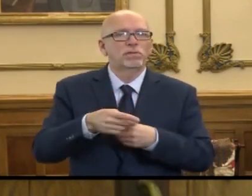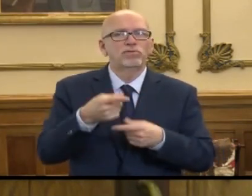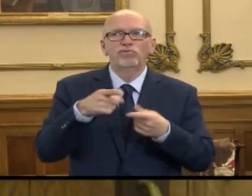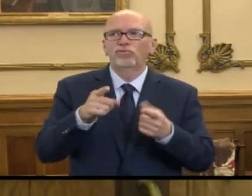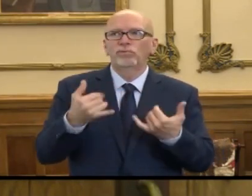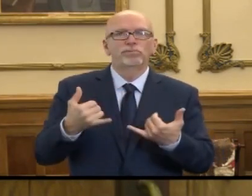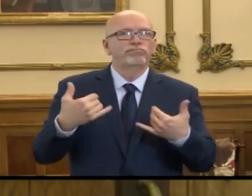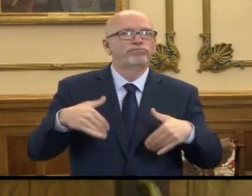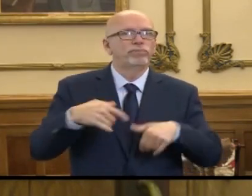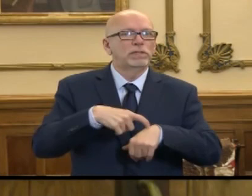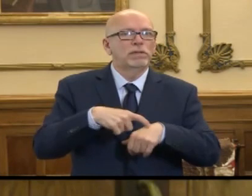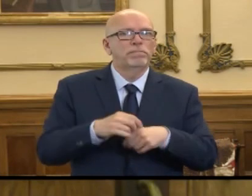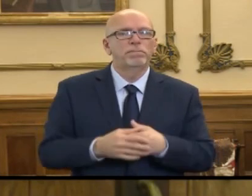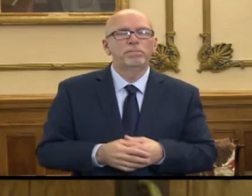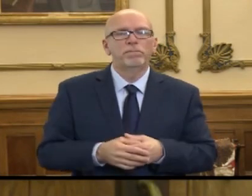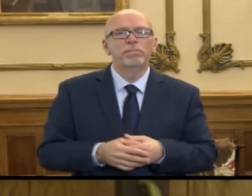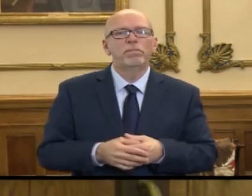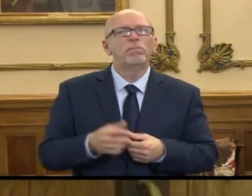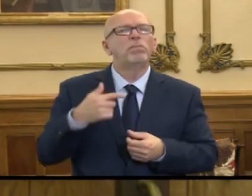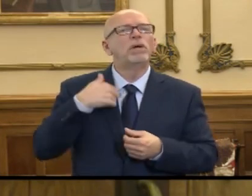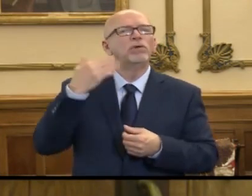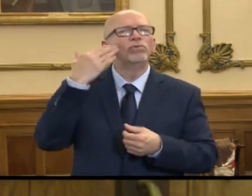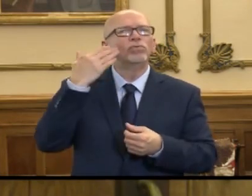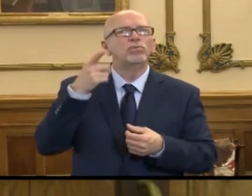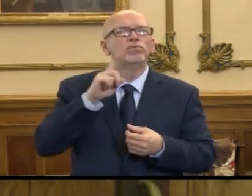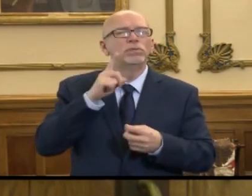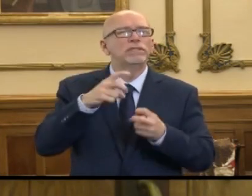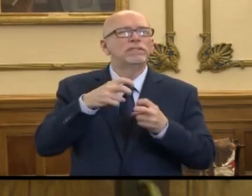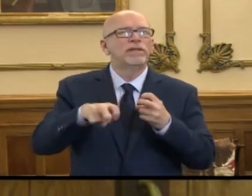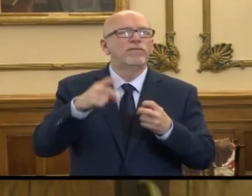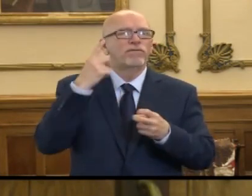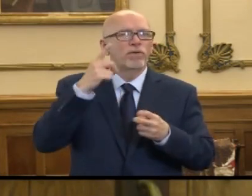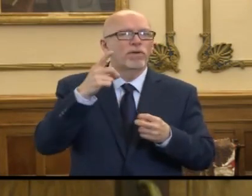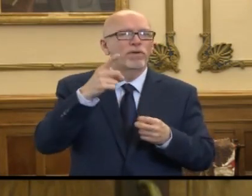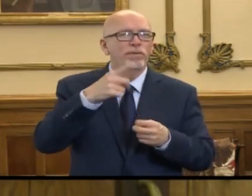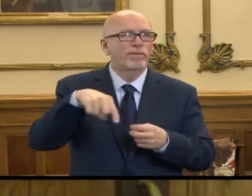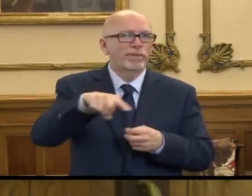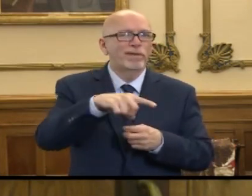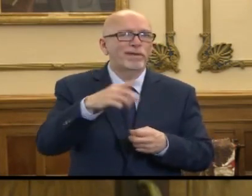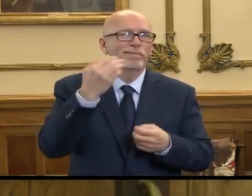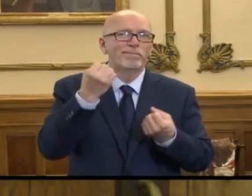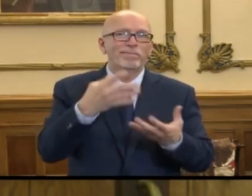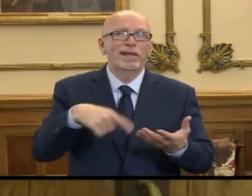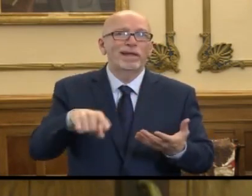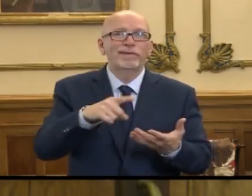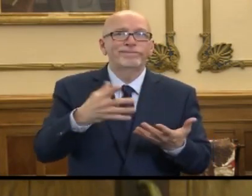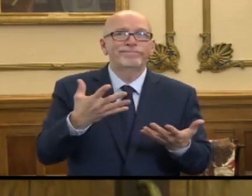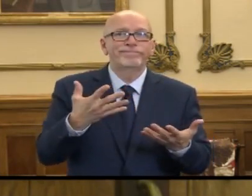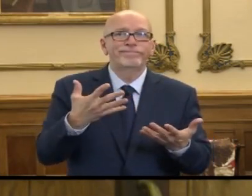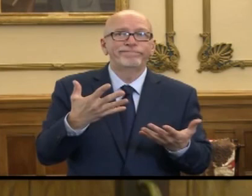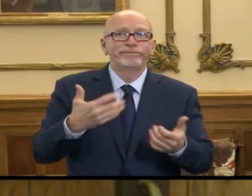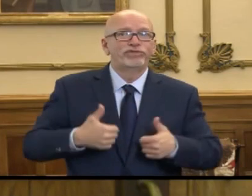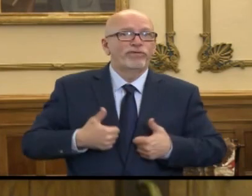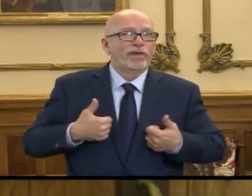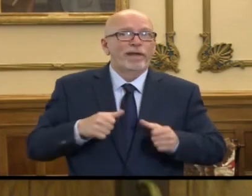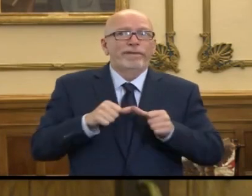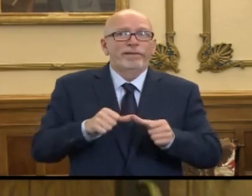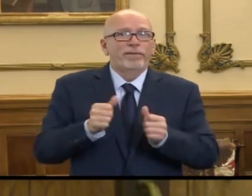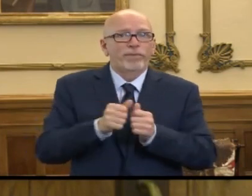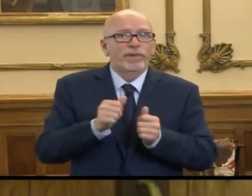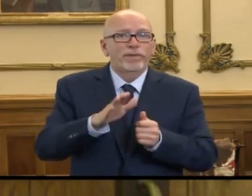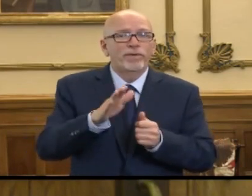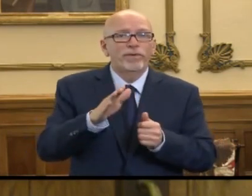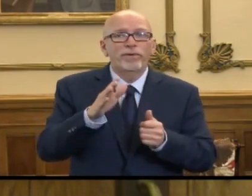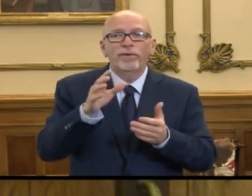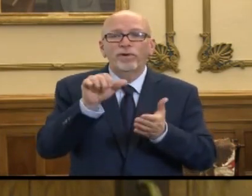critical time. I do know that it's been very difficult for them because a lot of them exist on being able to do procedures whether